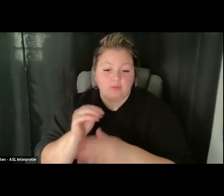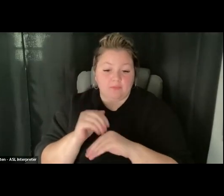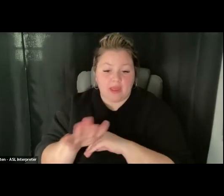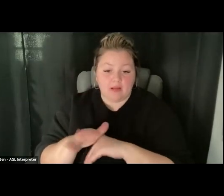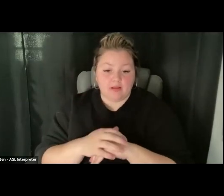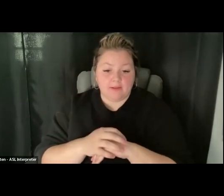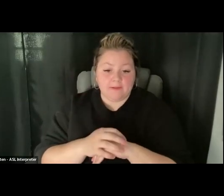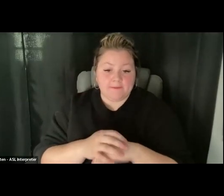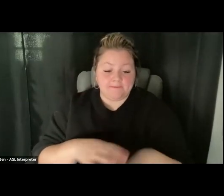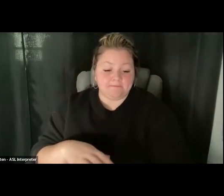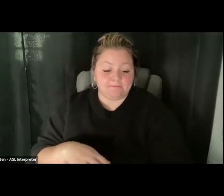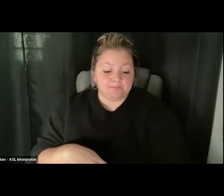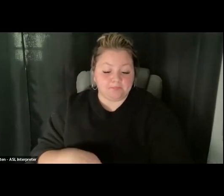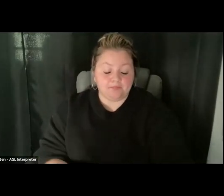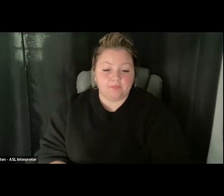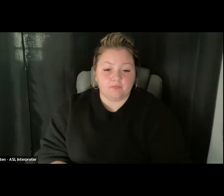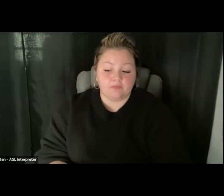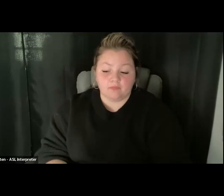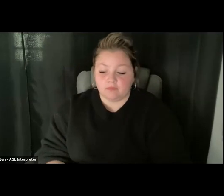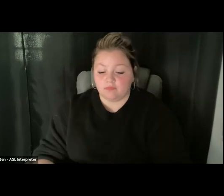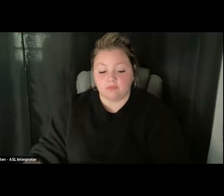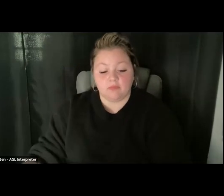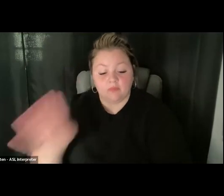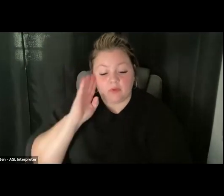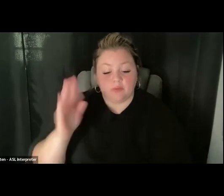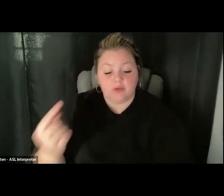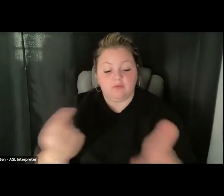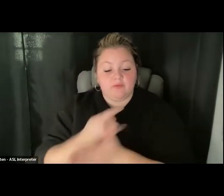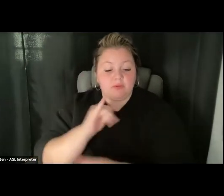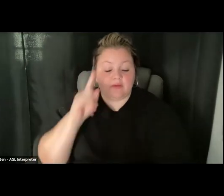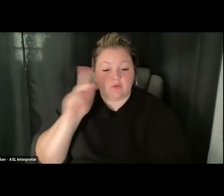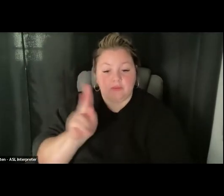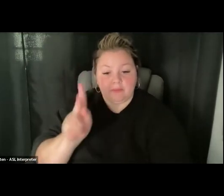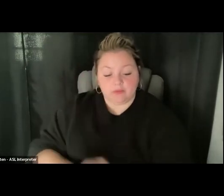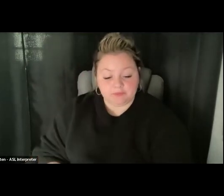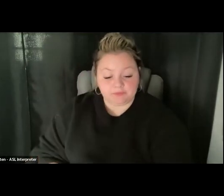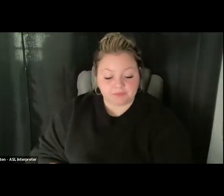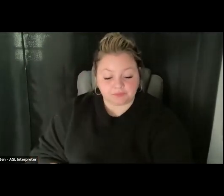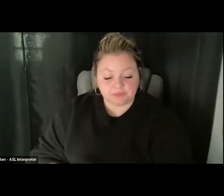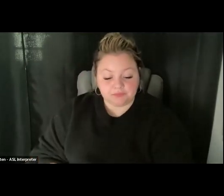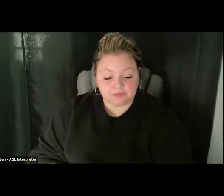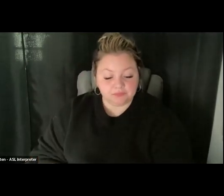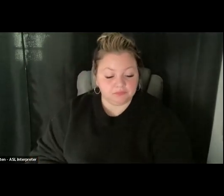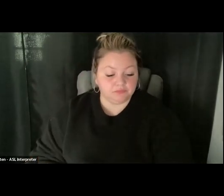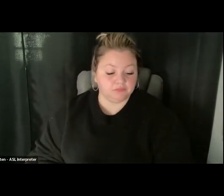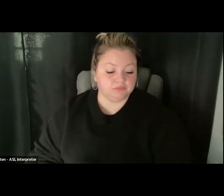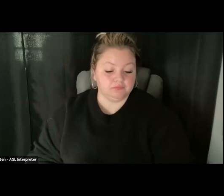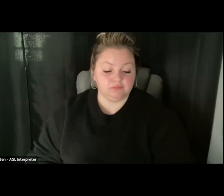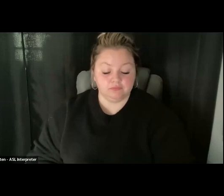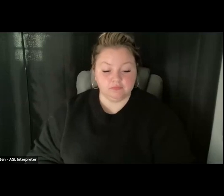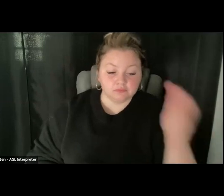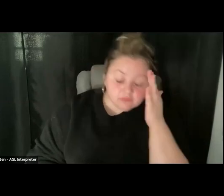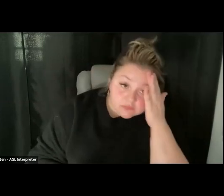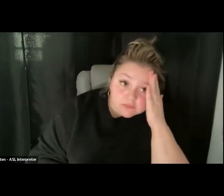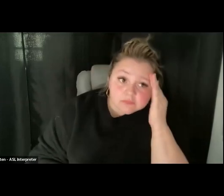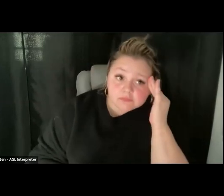And just going, going over that for going over that for folks. It was mentioned a bit, a